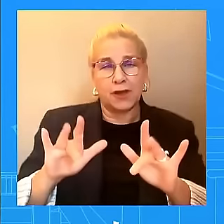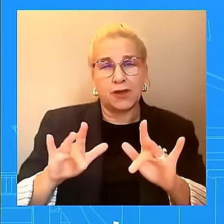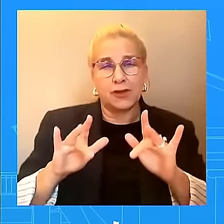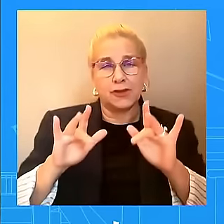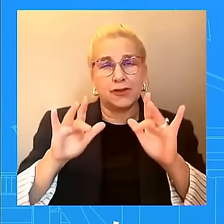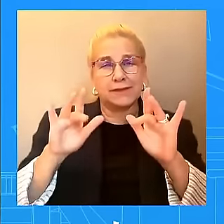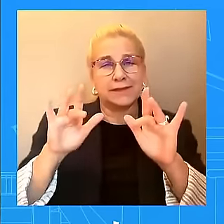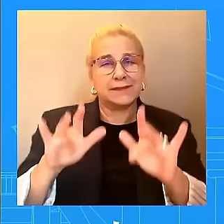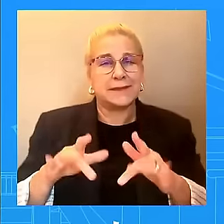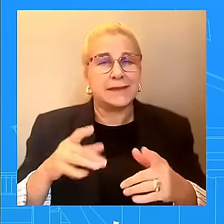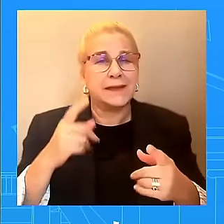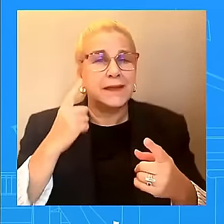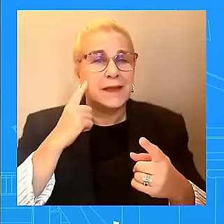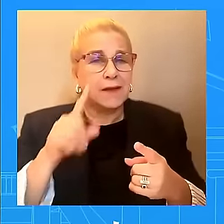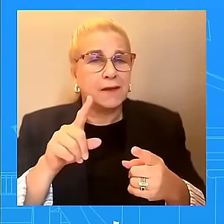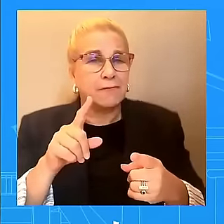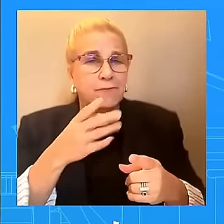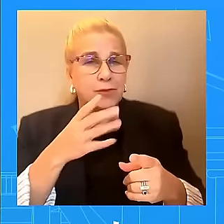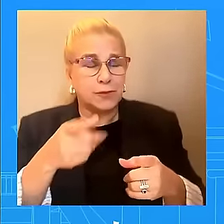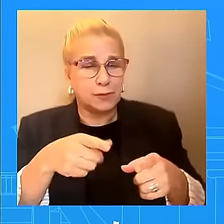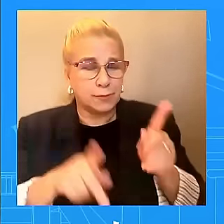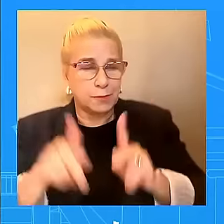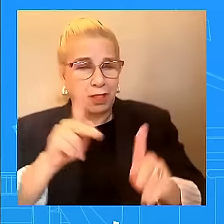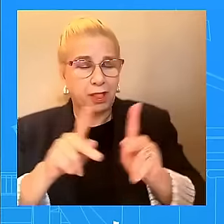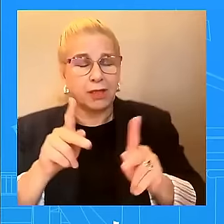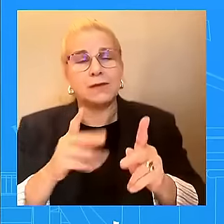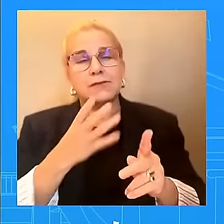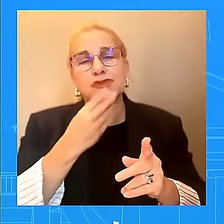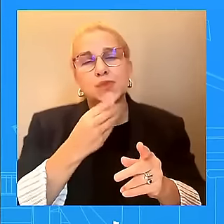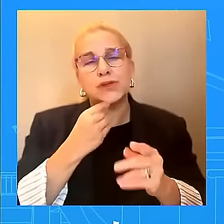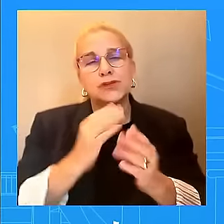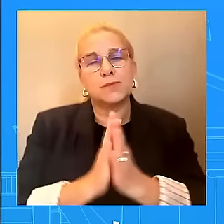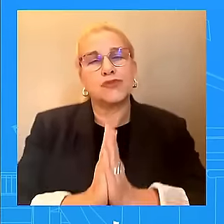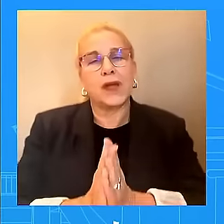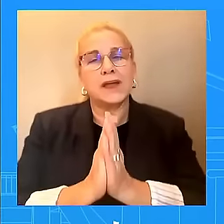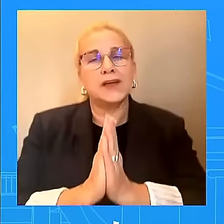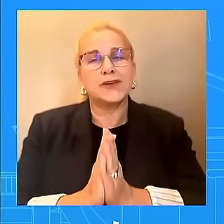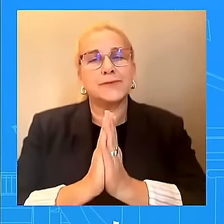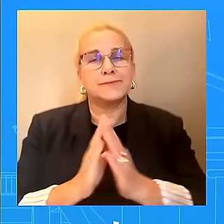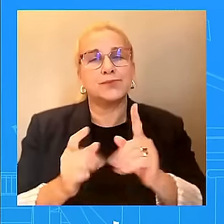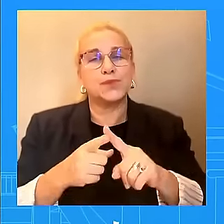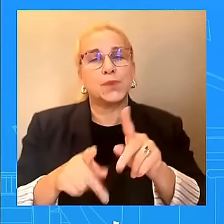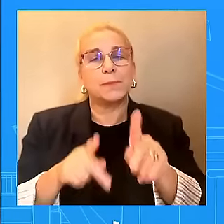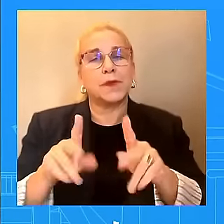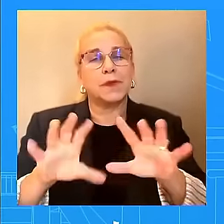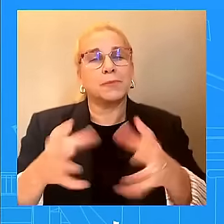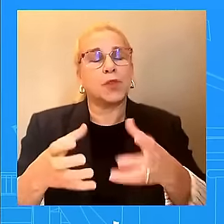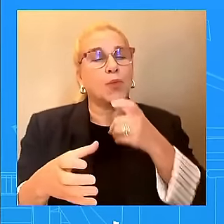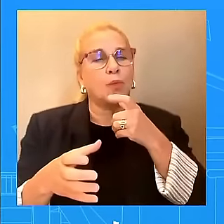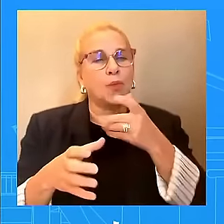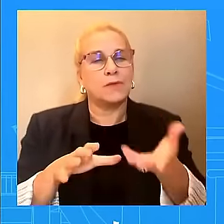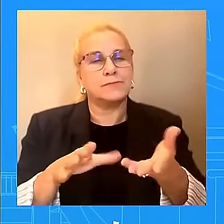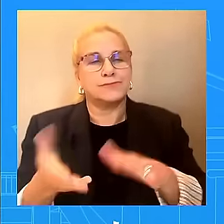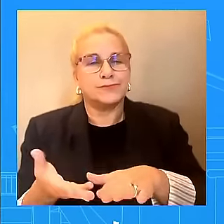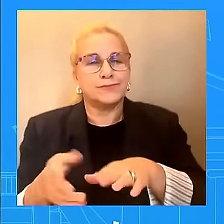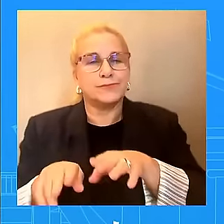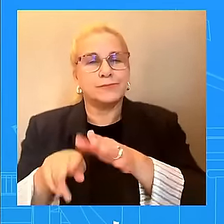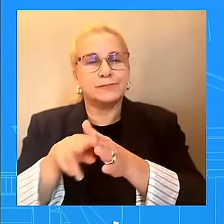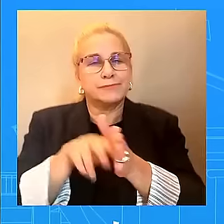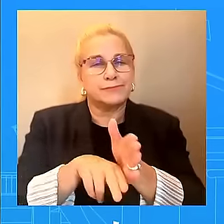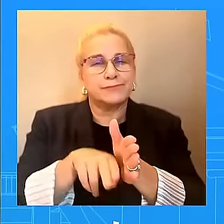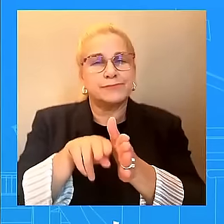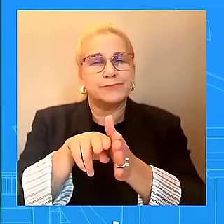recited during burial services and memorial services. Rabbi Alexander is a family friend of the Goldberg